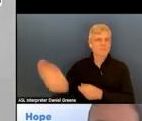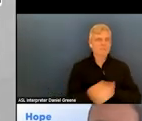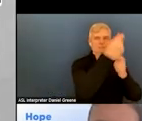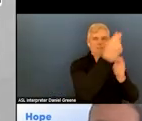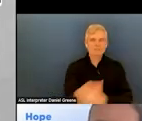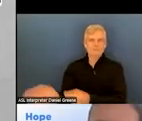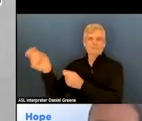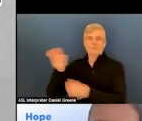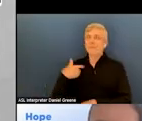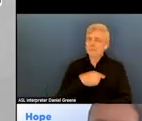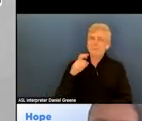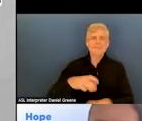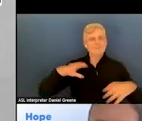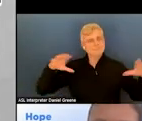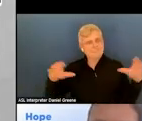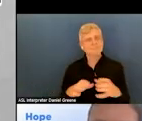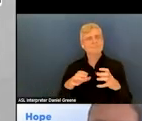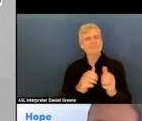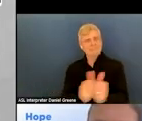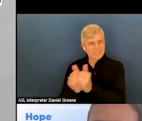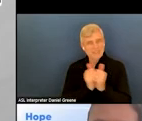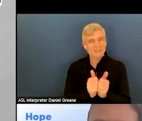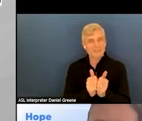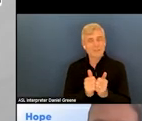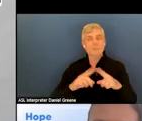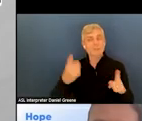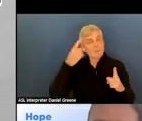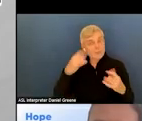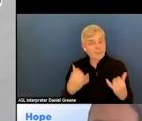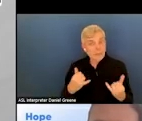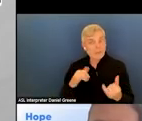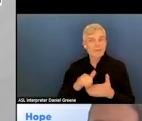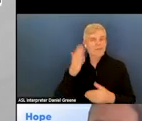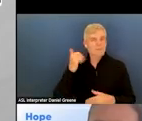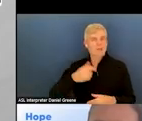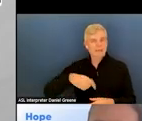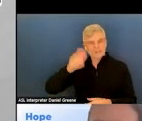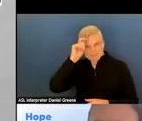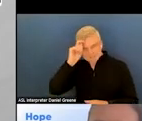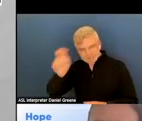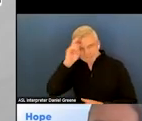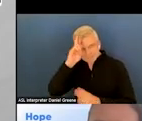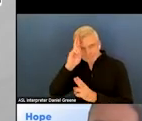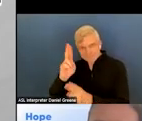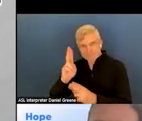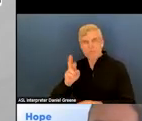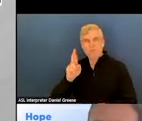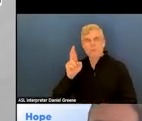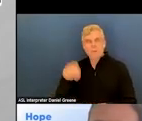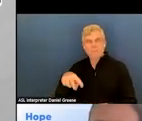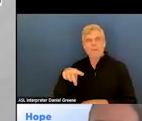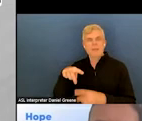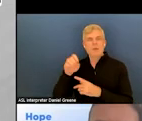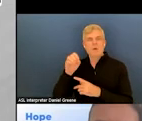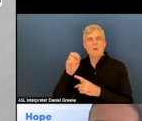we've got to pull it together. But for now, that's why I tip my hat in terms of Representative Orwell, because without